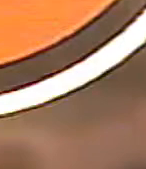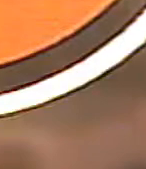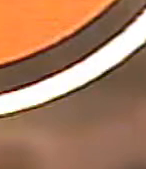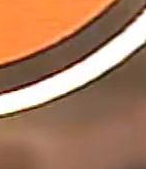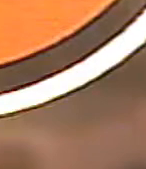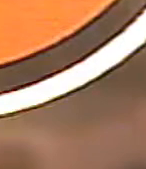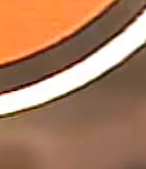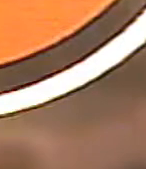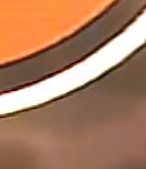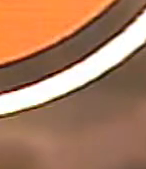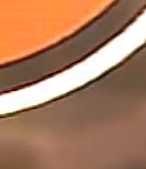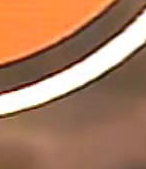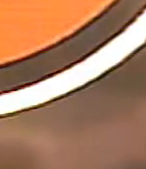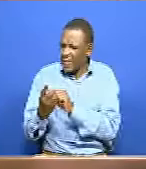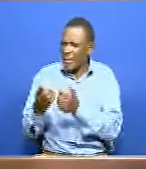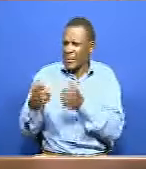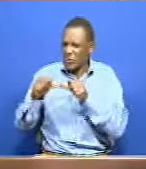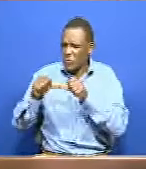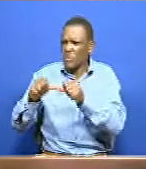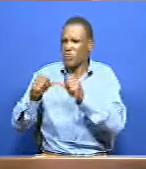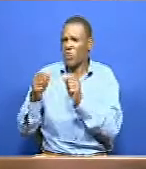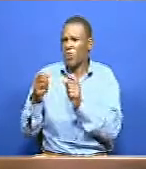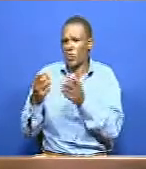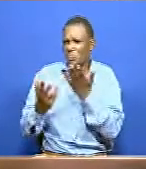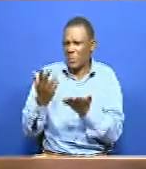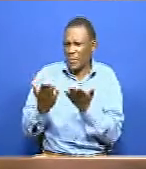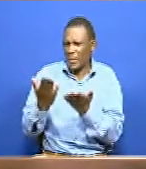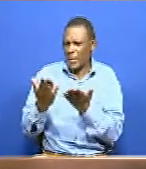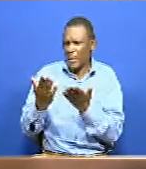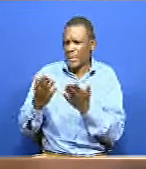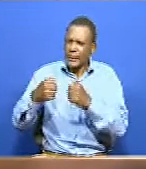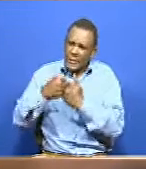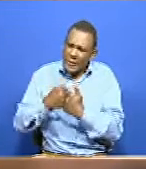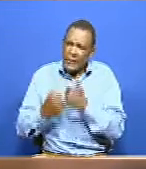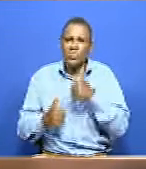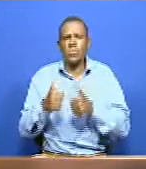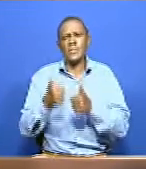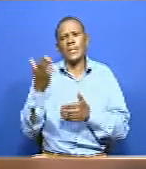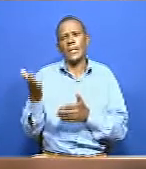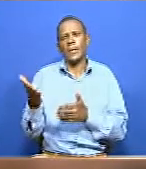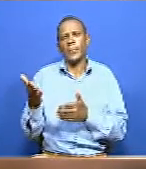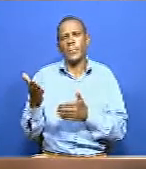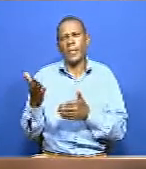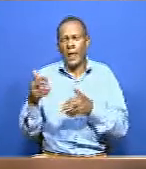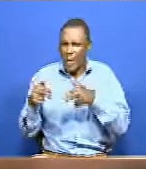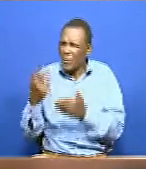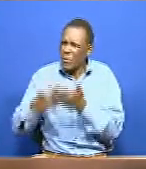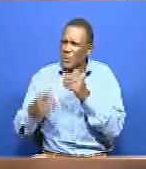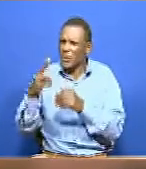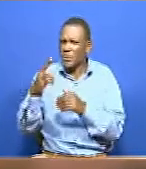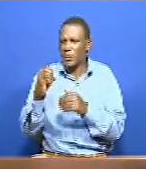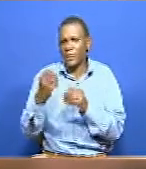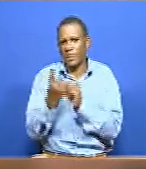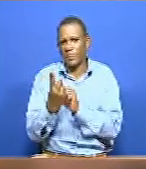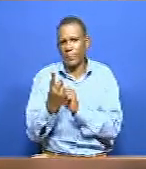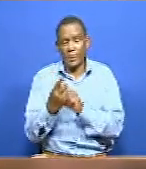And over the years that it has been in operation, up to 2020, looking at those challenges, what was the main problem in 2011? At that particular time, the